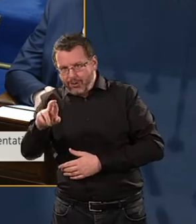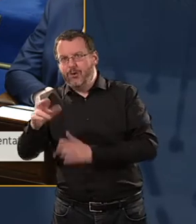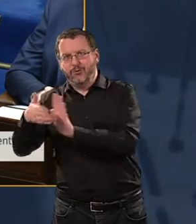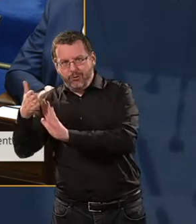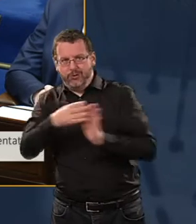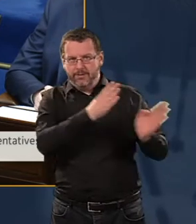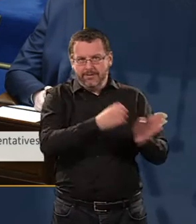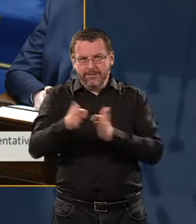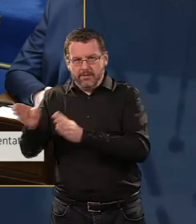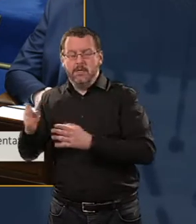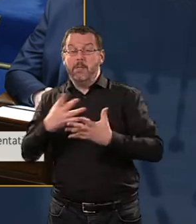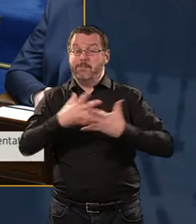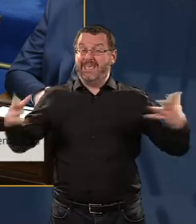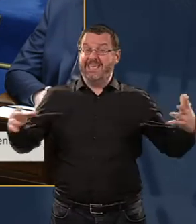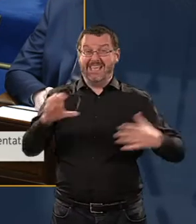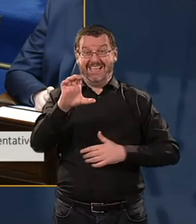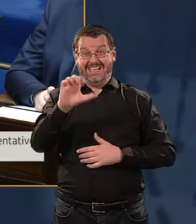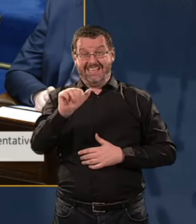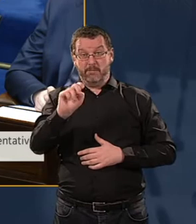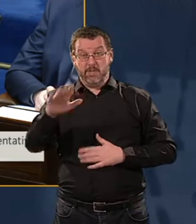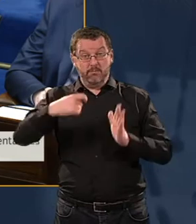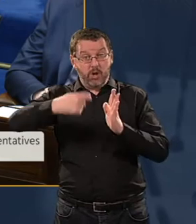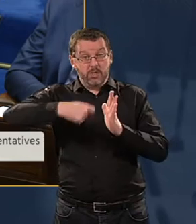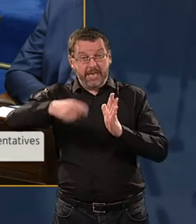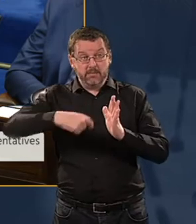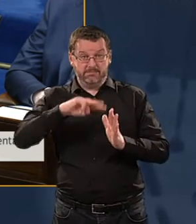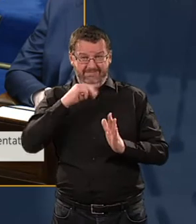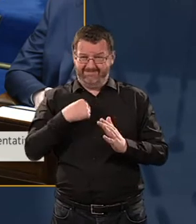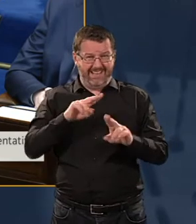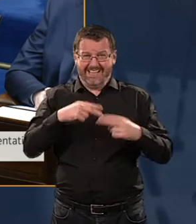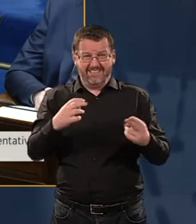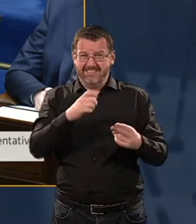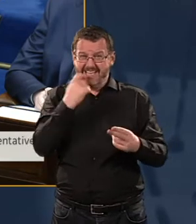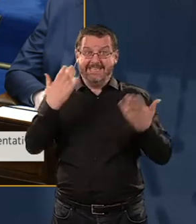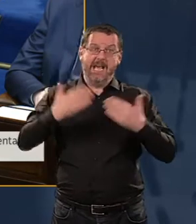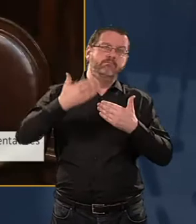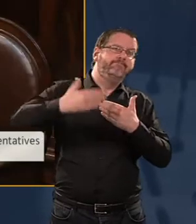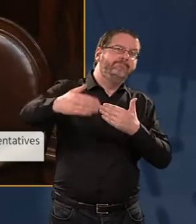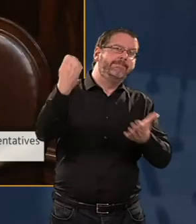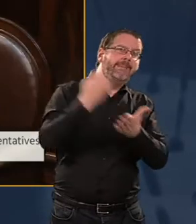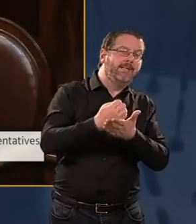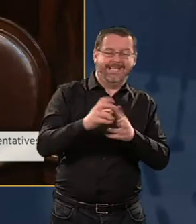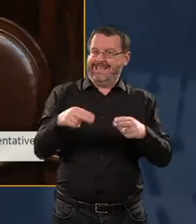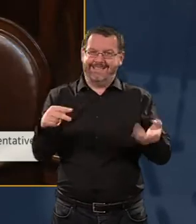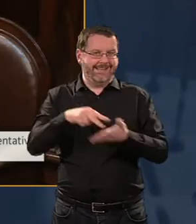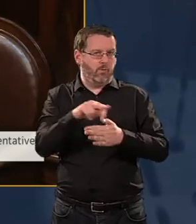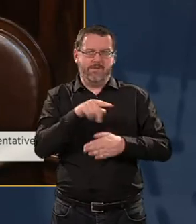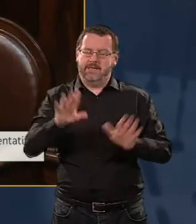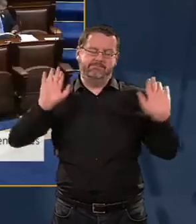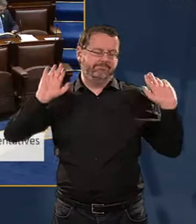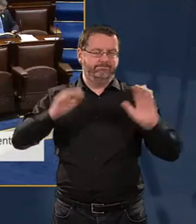projects, I'm not going to put a timeline on it now. That isn't necessarily one that I can stand over. Deputy Howland.